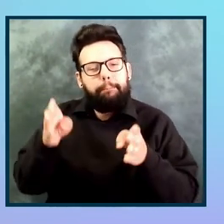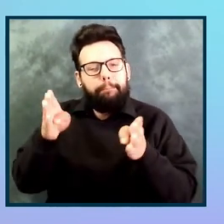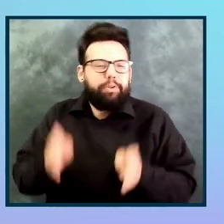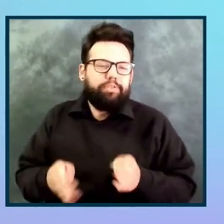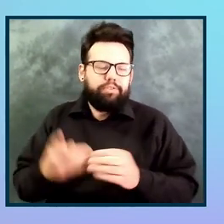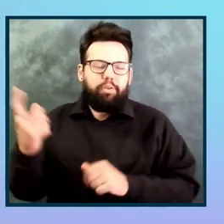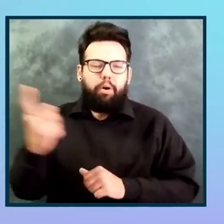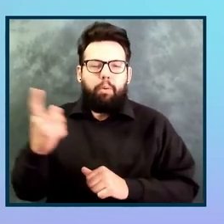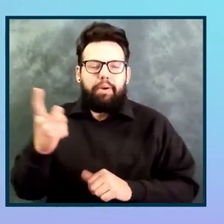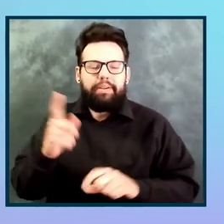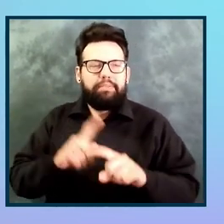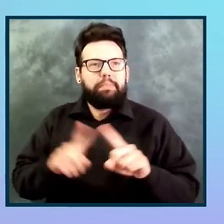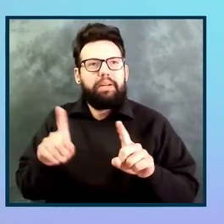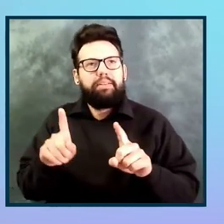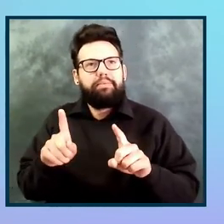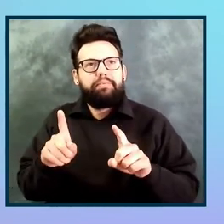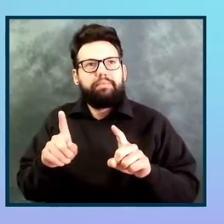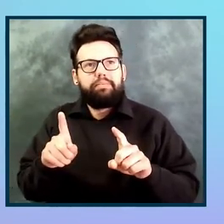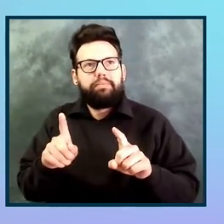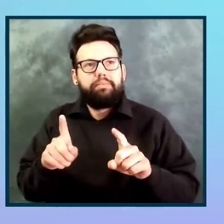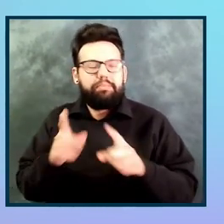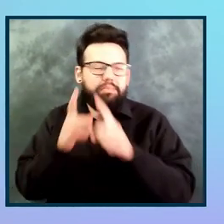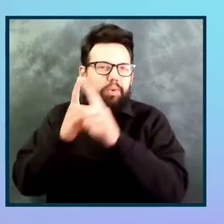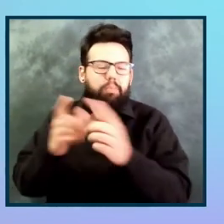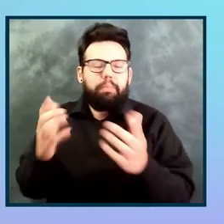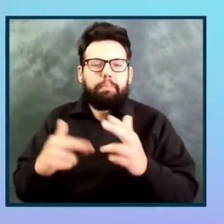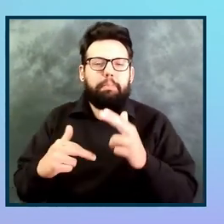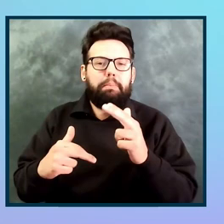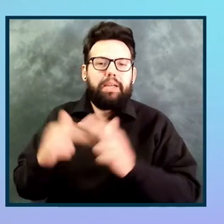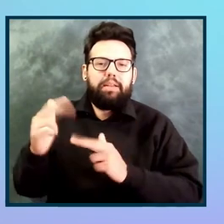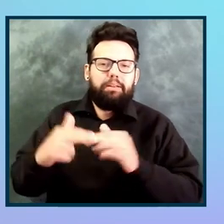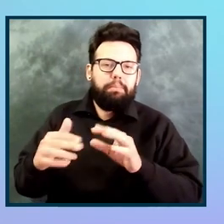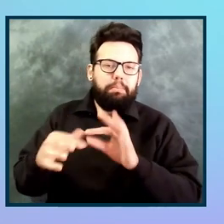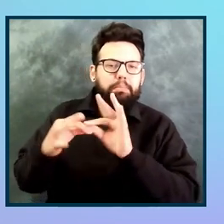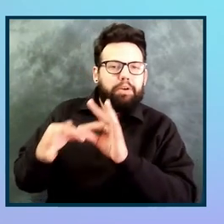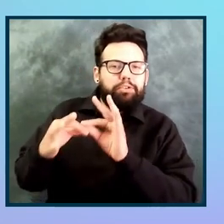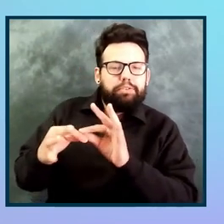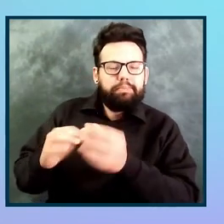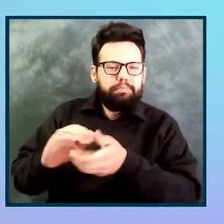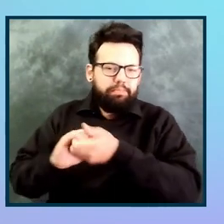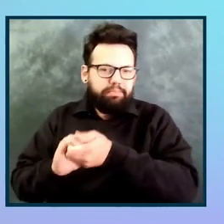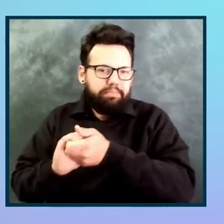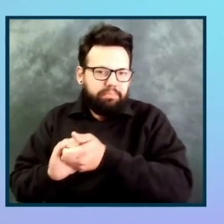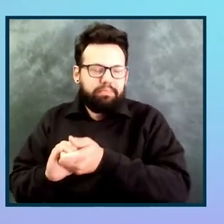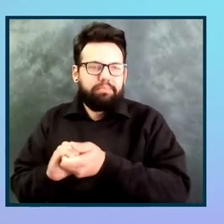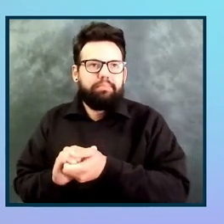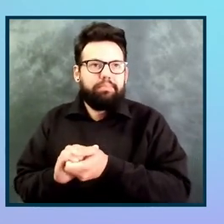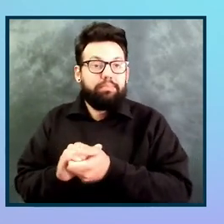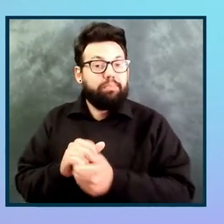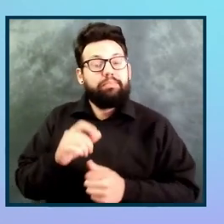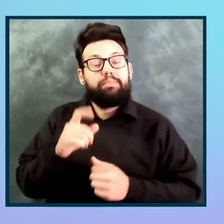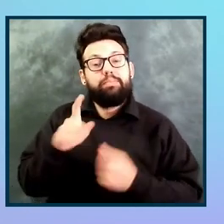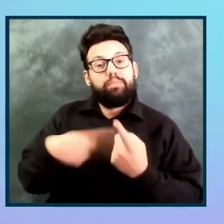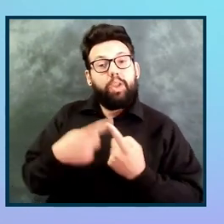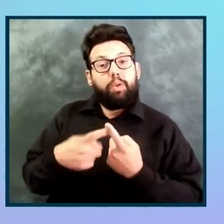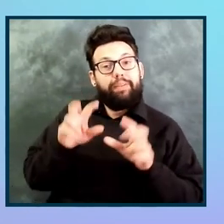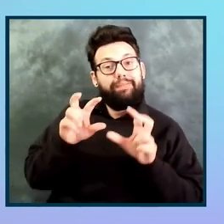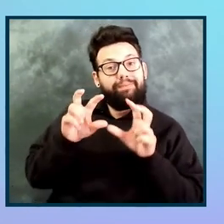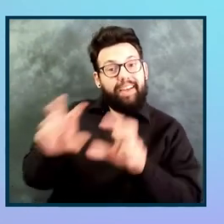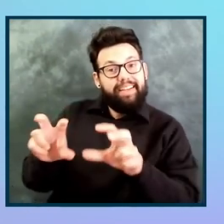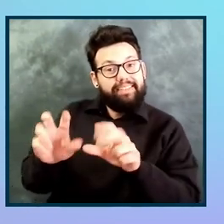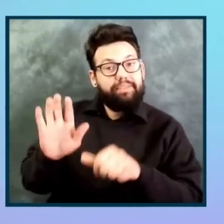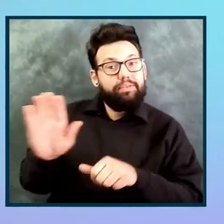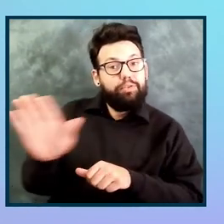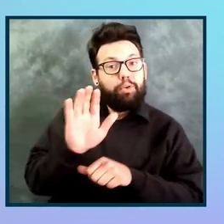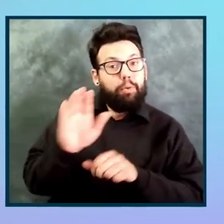look at it as a way to build partnership. And I think that the more that you invest in your partners, the more likely you'll